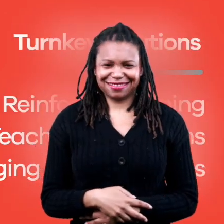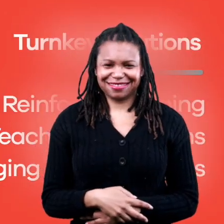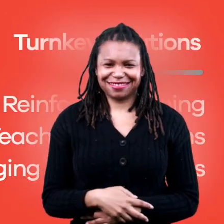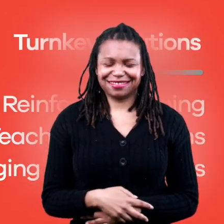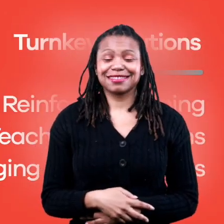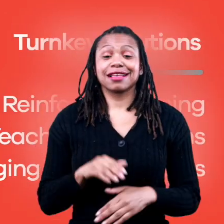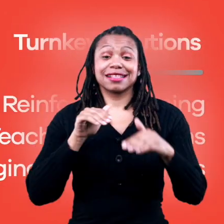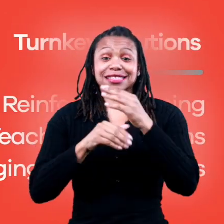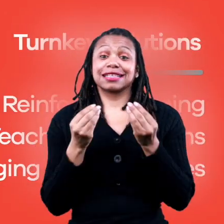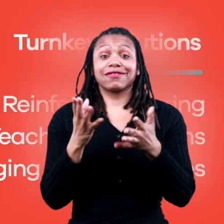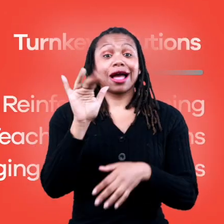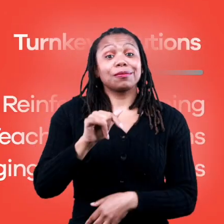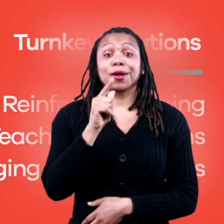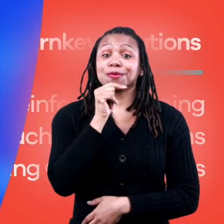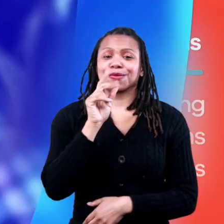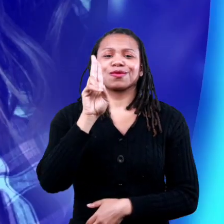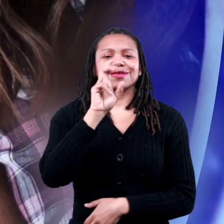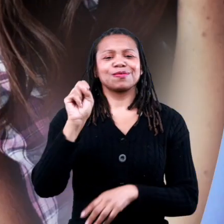homeschoolers